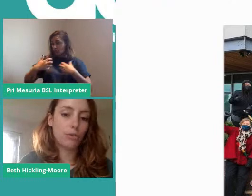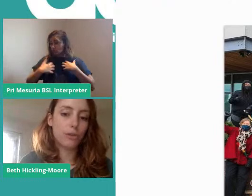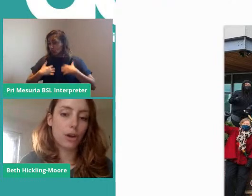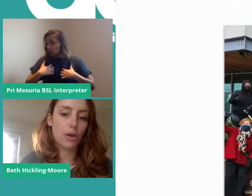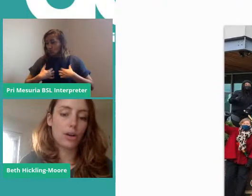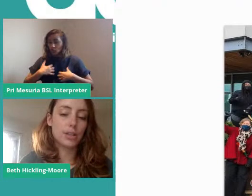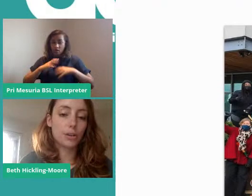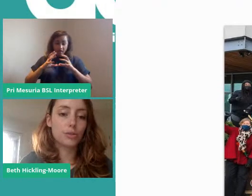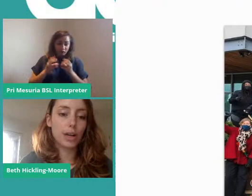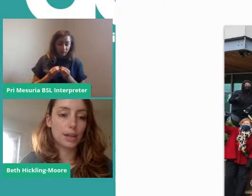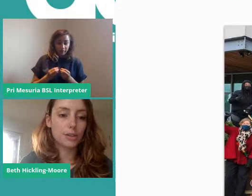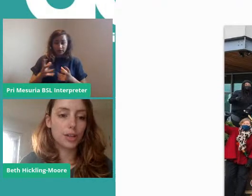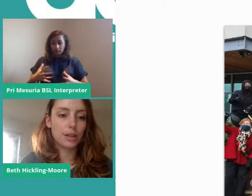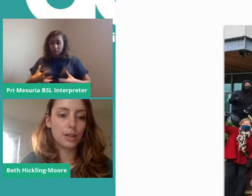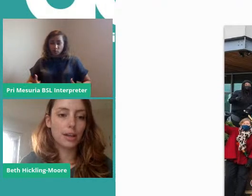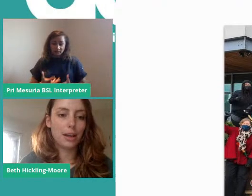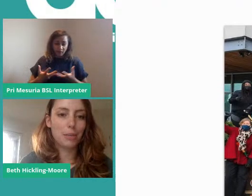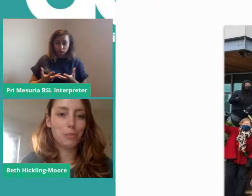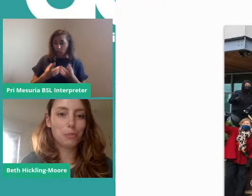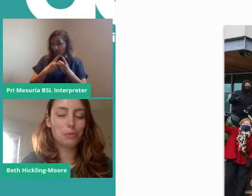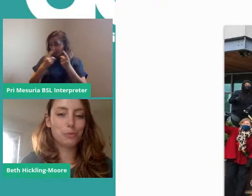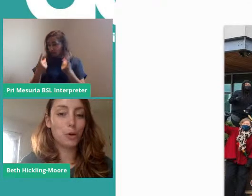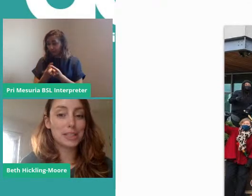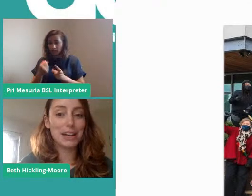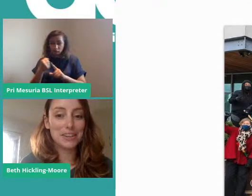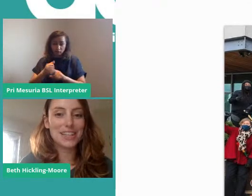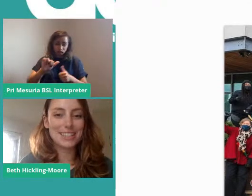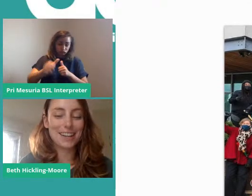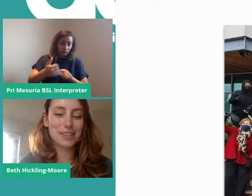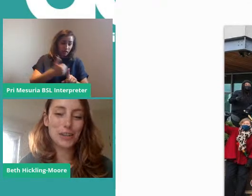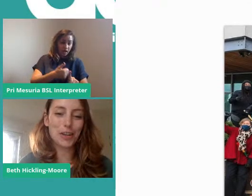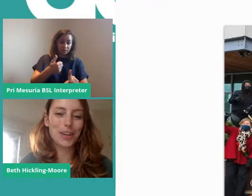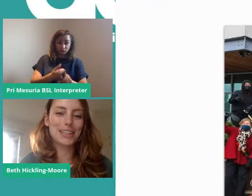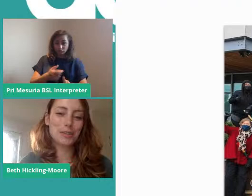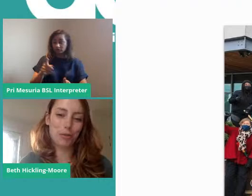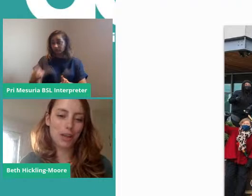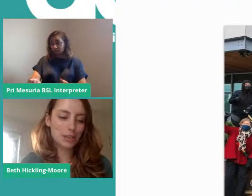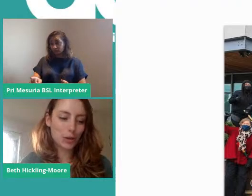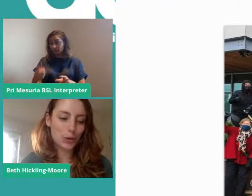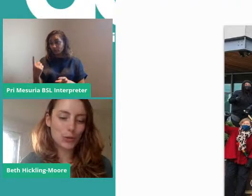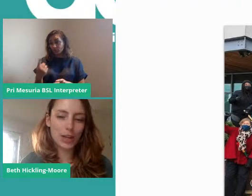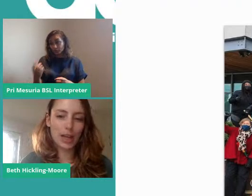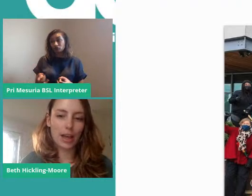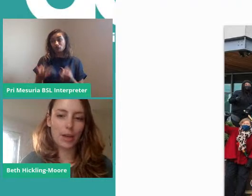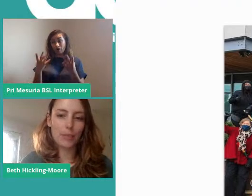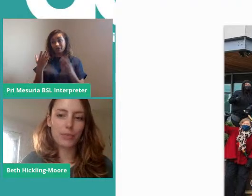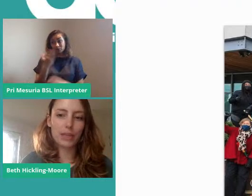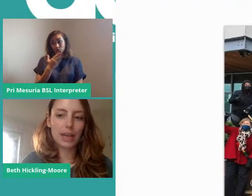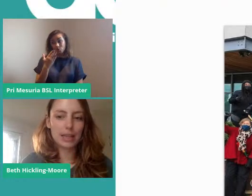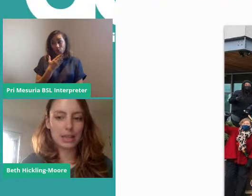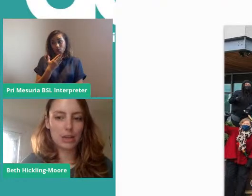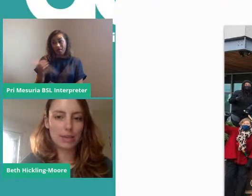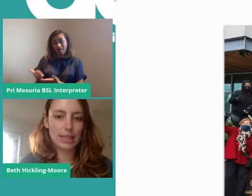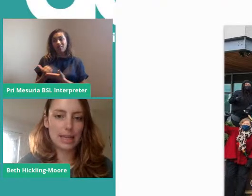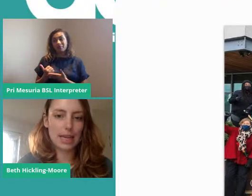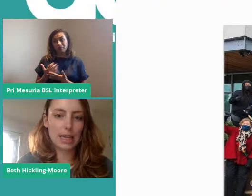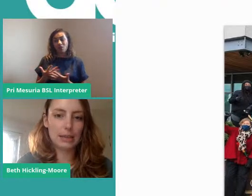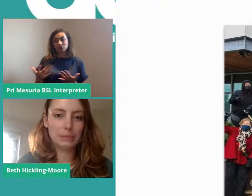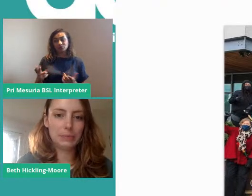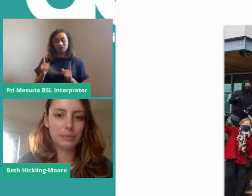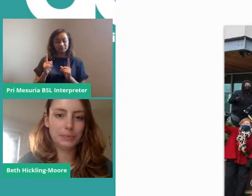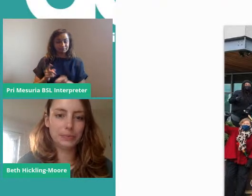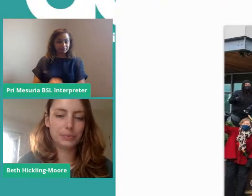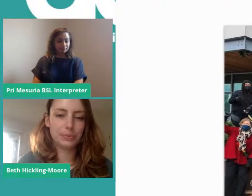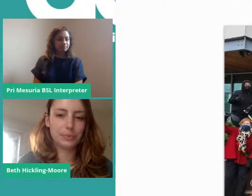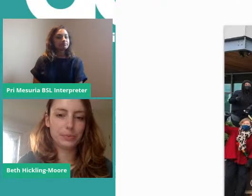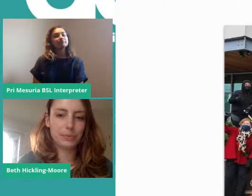of our industrial action was largely down to strike school. Next slide, please, Nick.